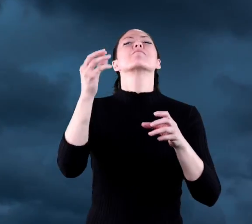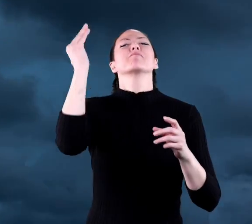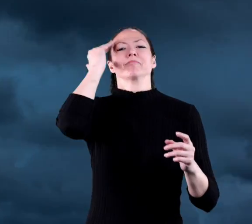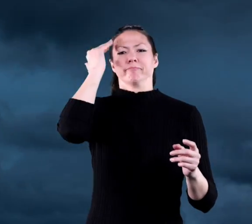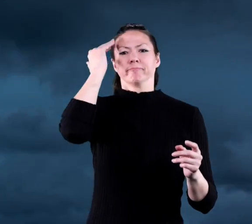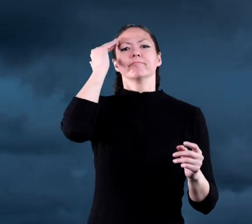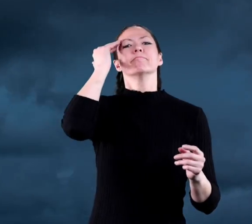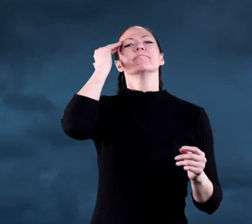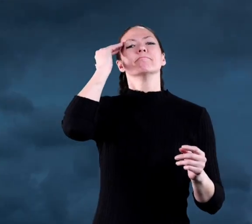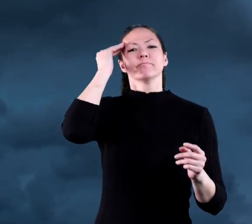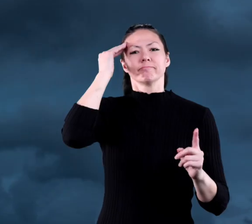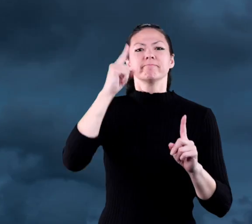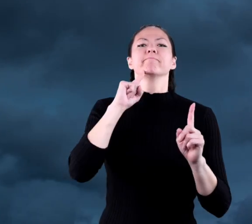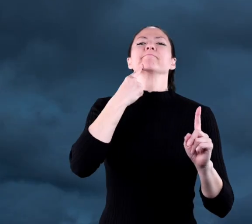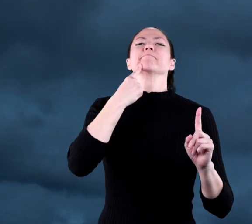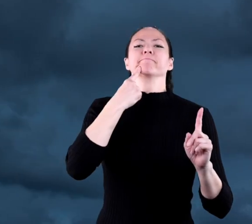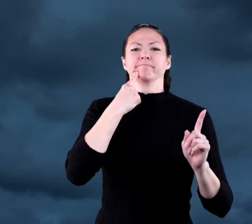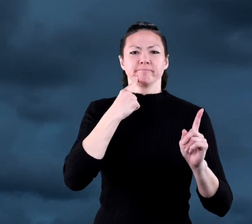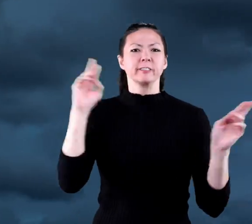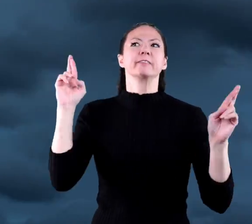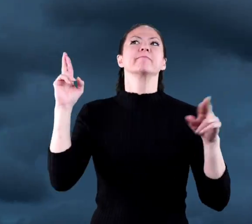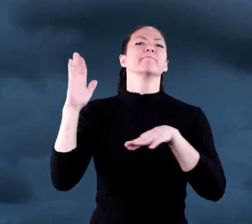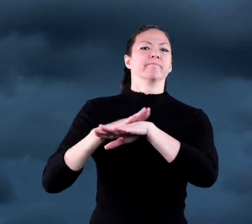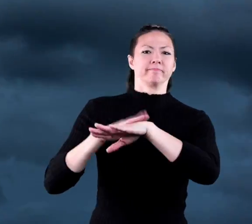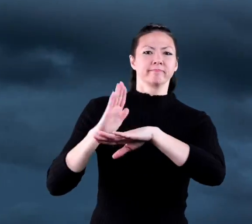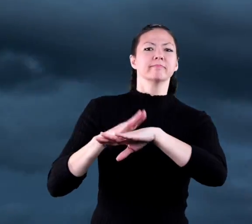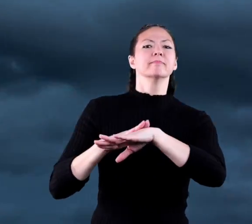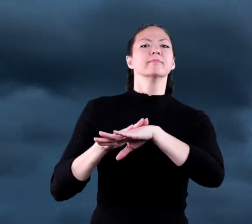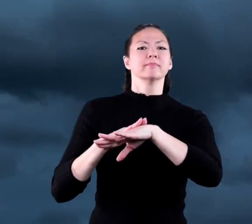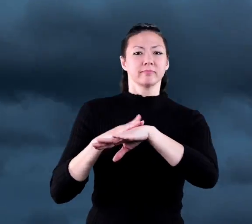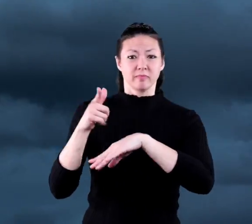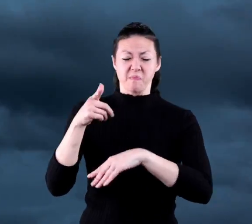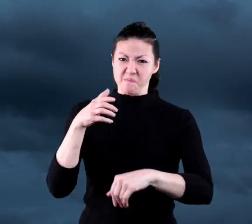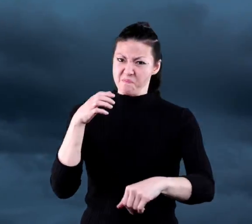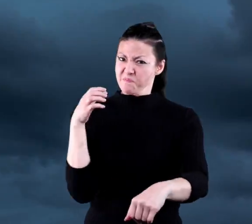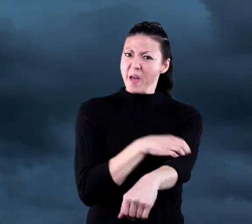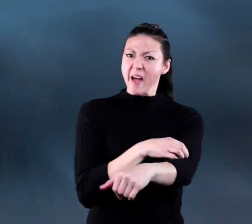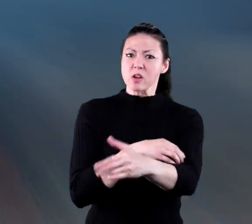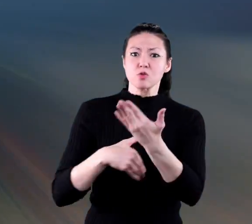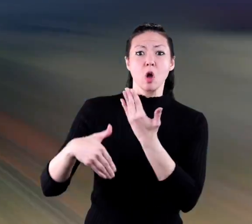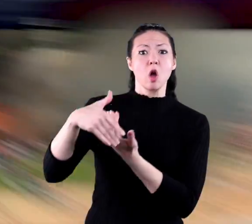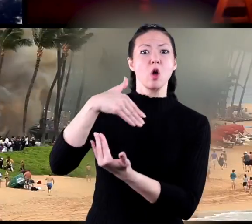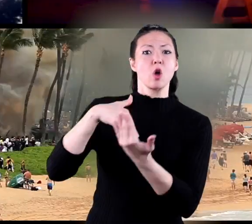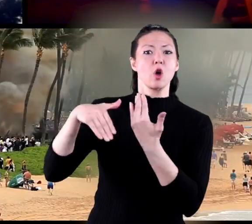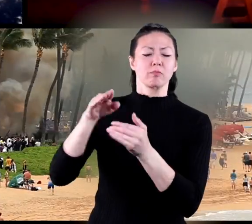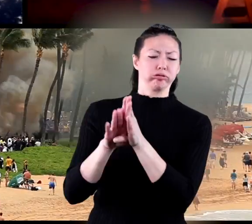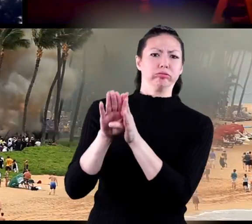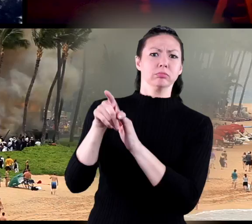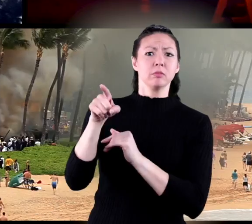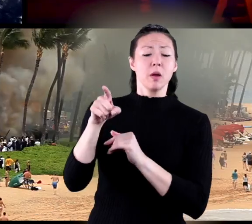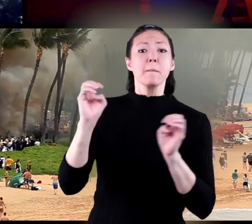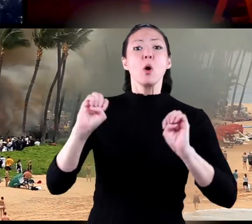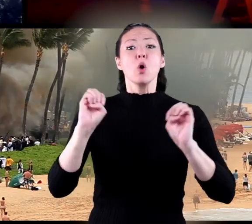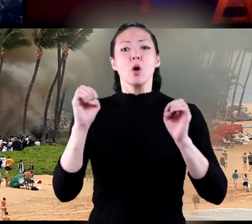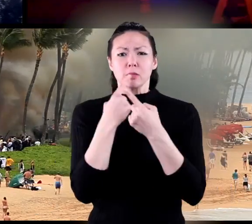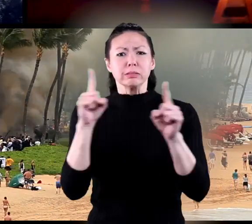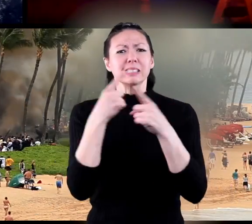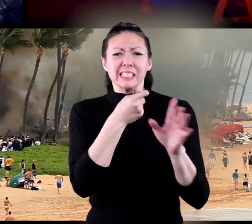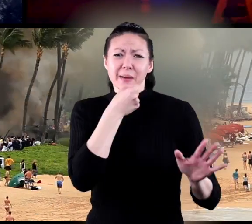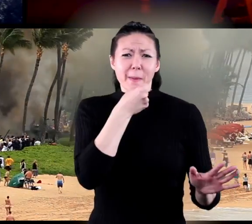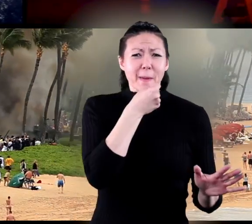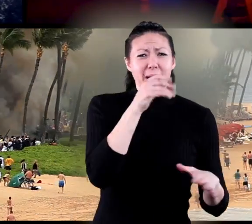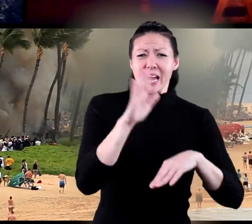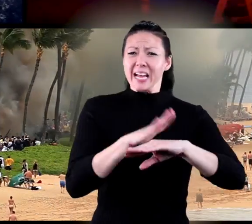Supercells. Tenacious and long-lasting storms create the most powerful tornadoes. The emergency broadcast